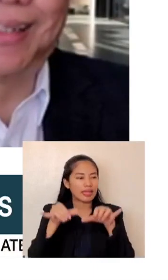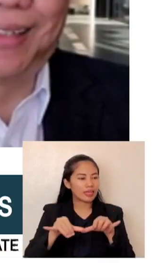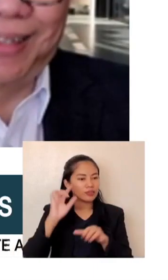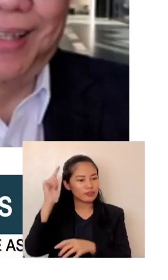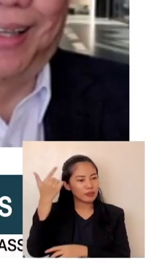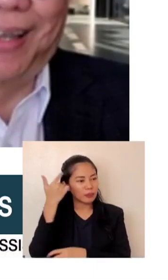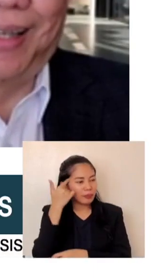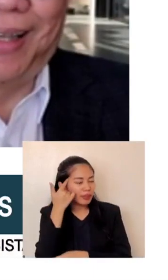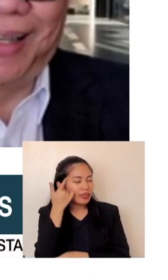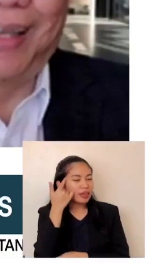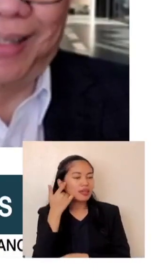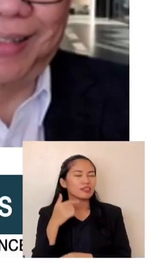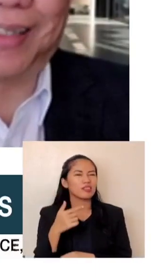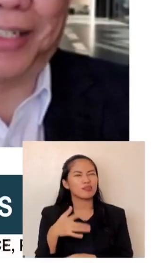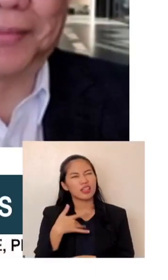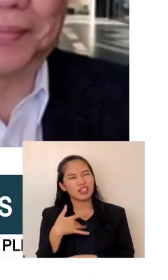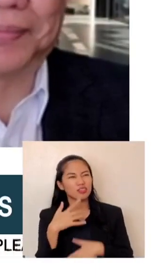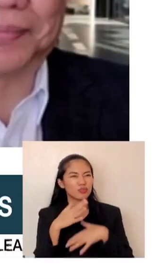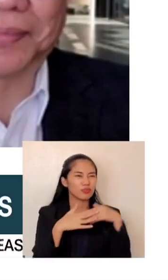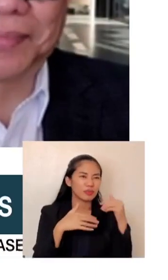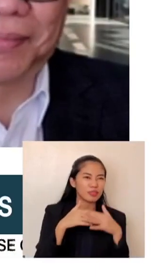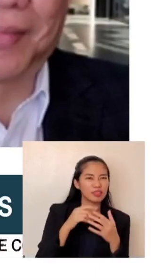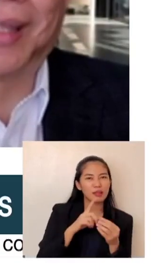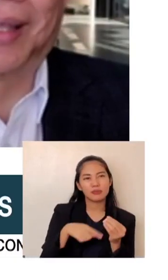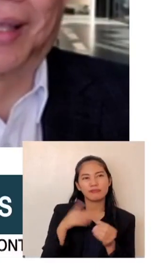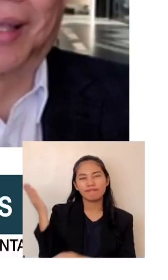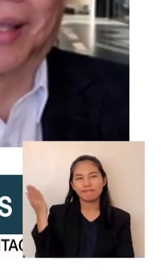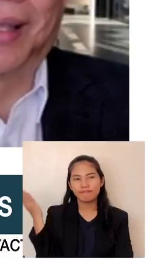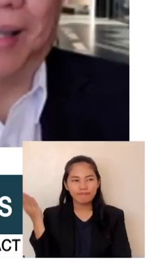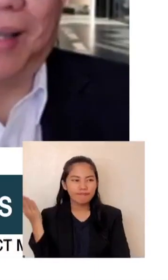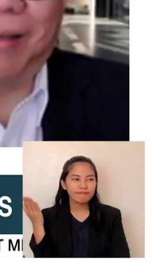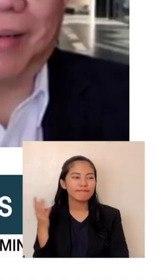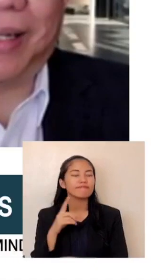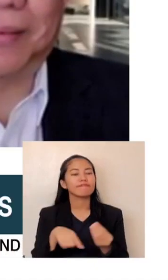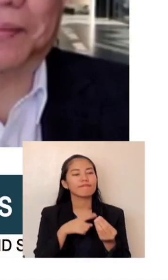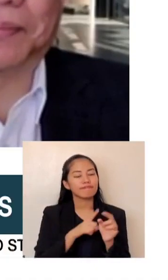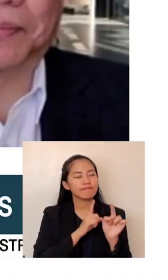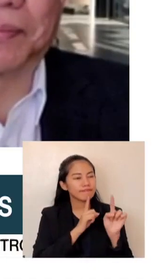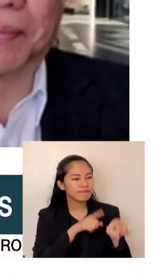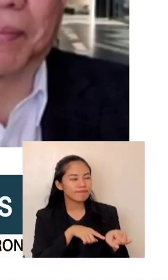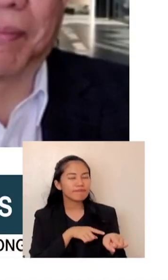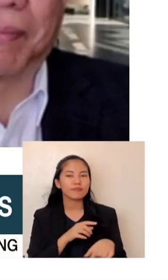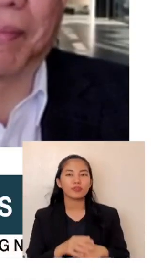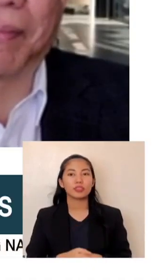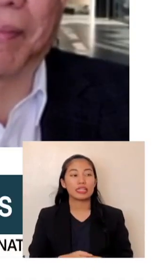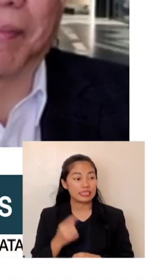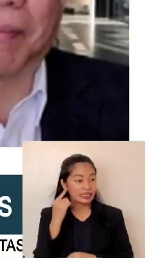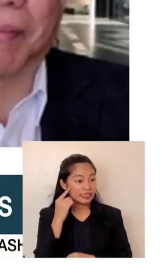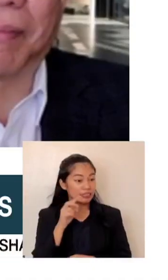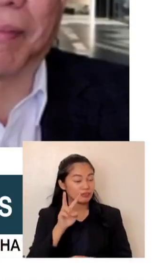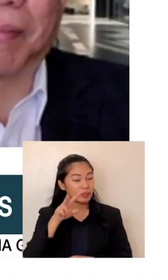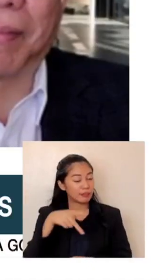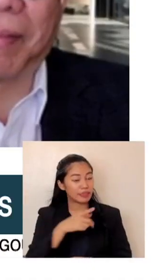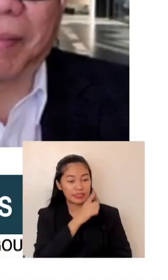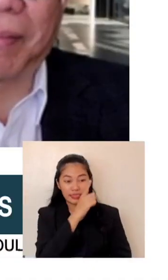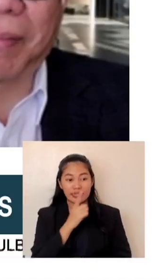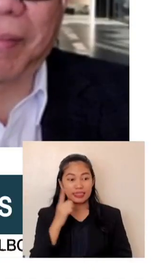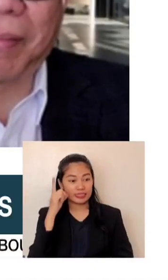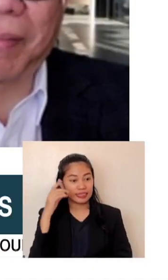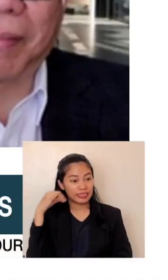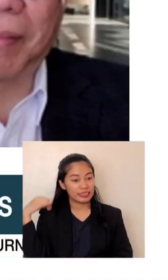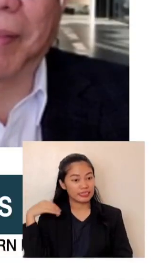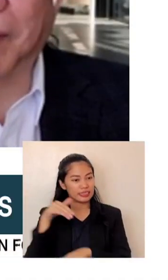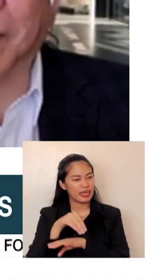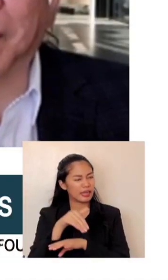they want to say, with the structure that they want to present. Do you think Vice President Lenny Robredo last night was too comfortable,